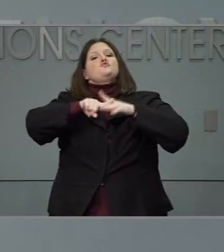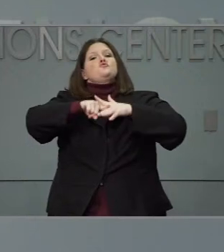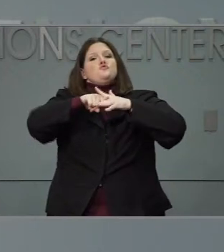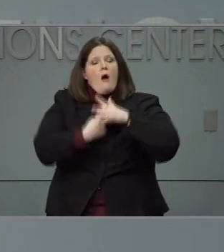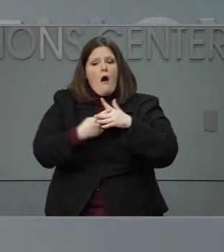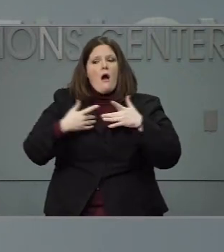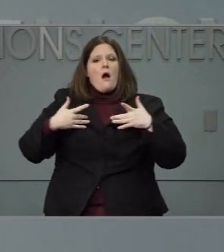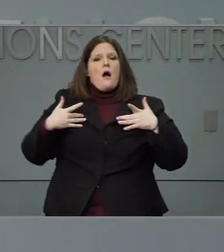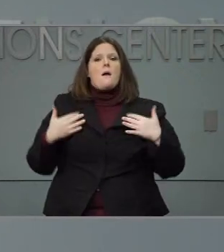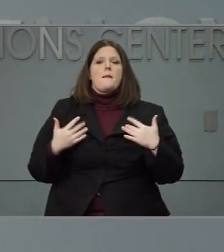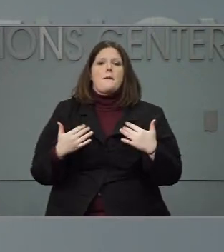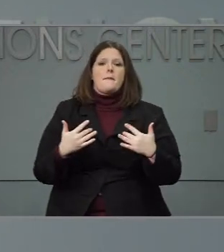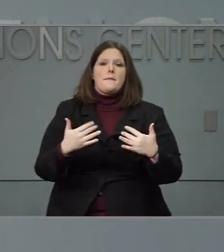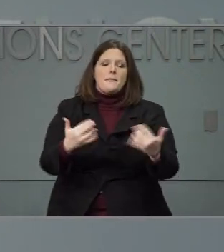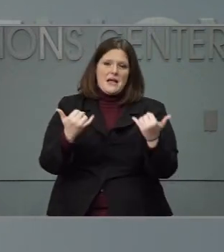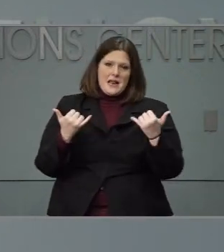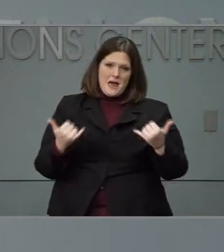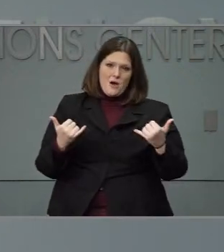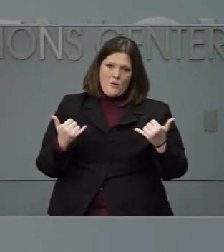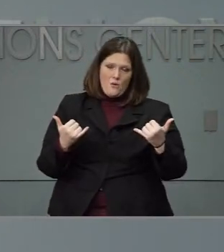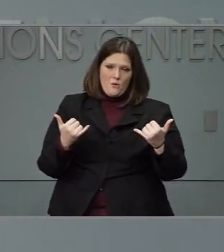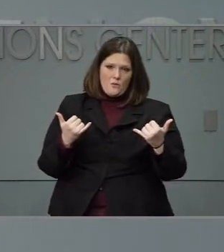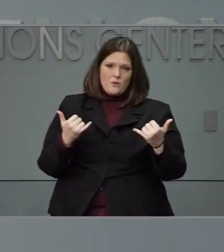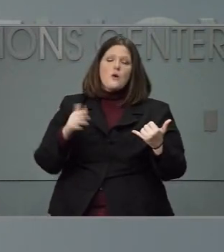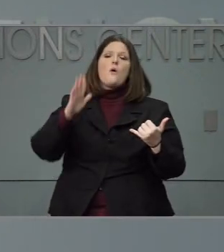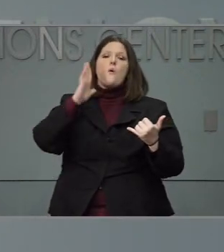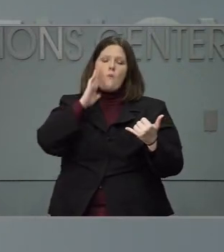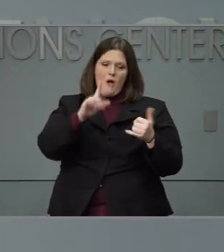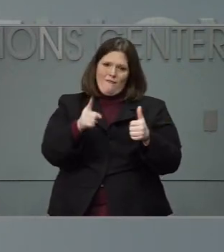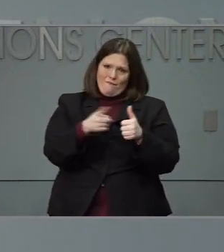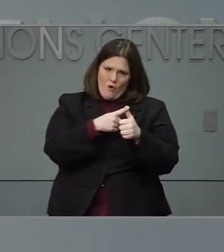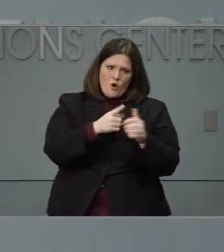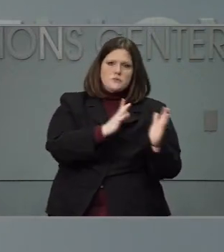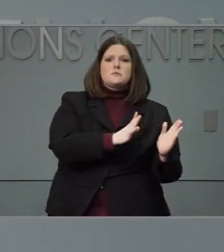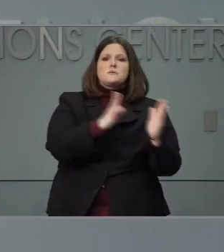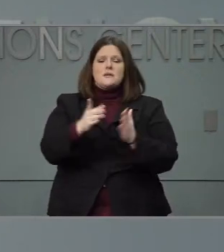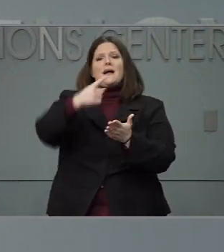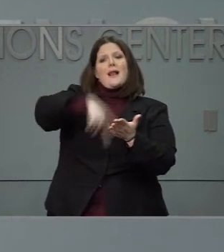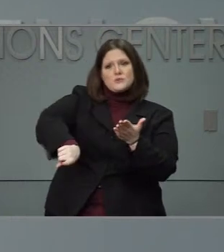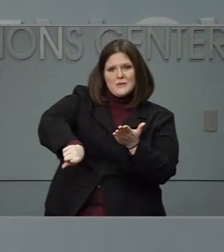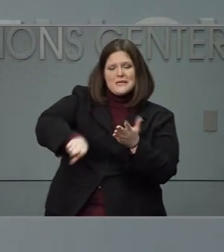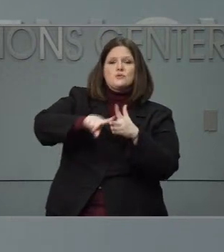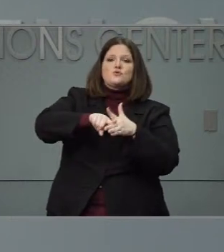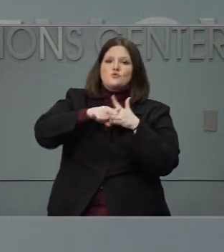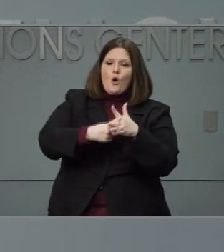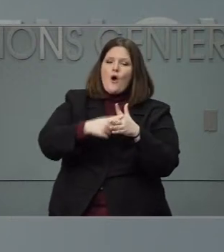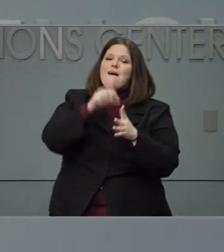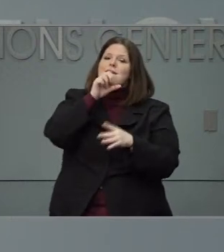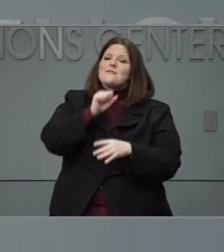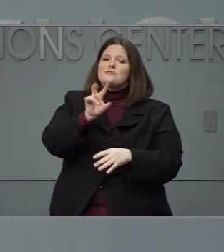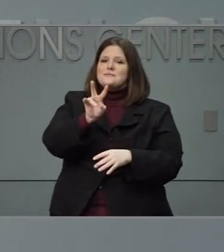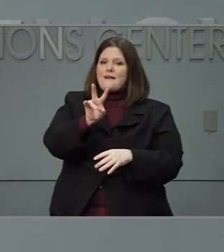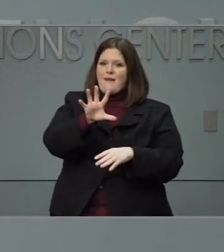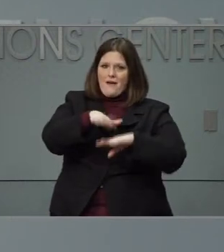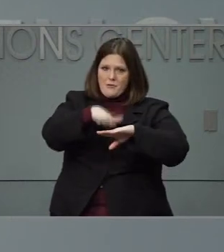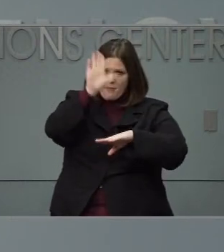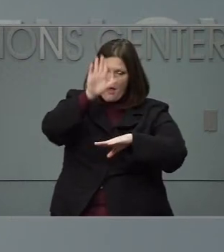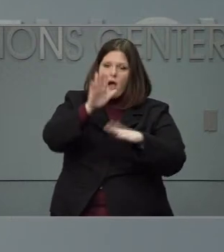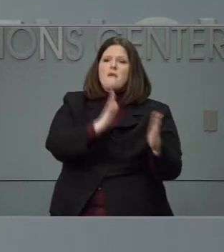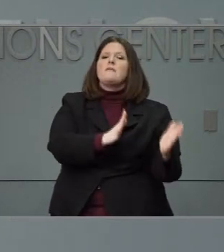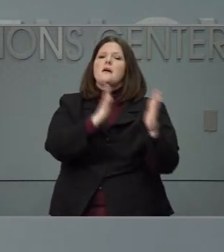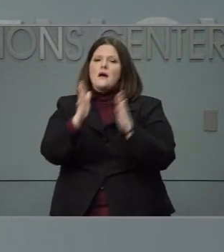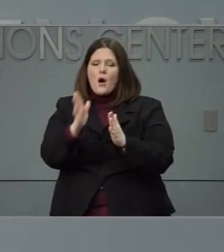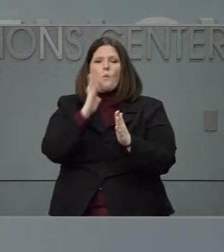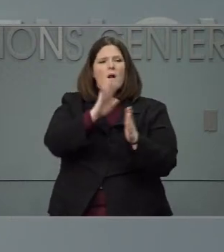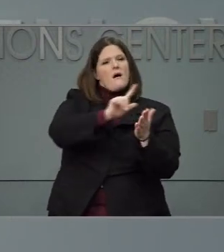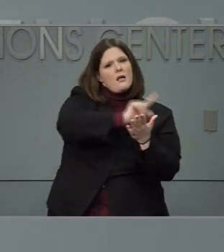will move into the next phase of vaccinating our 75 year olds and above next week and the weeks beyond. So I know that there is